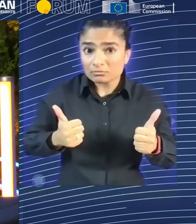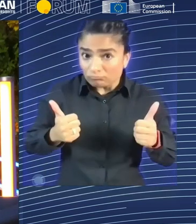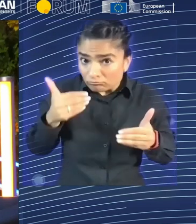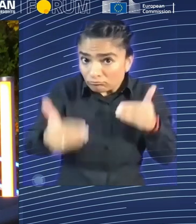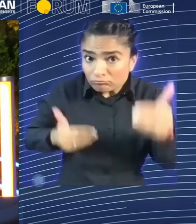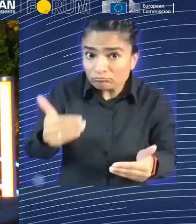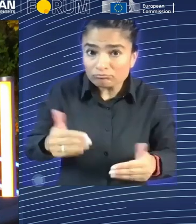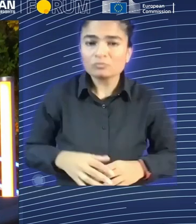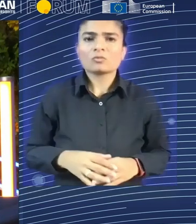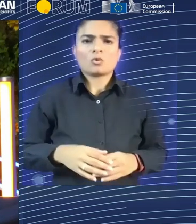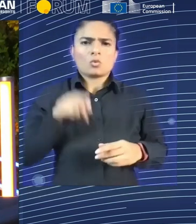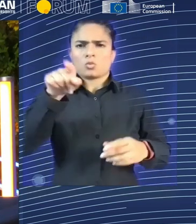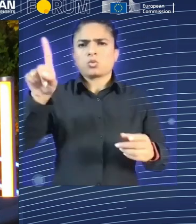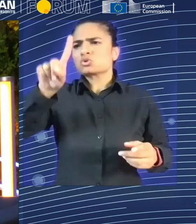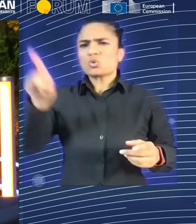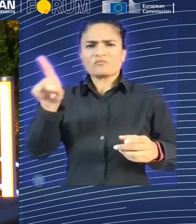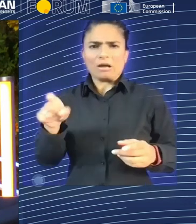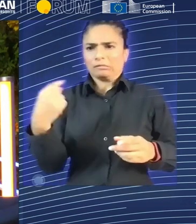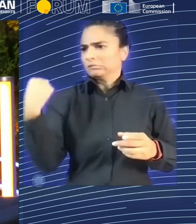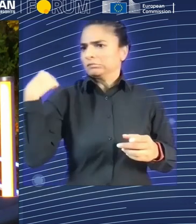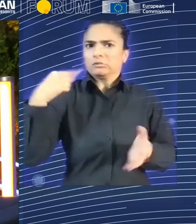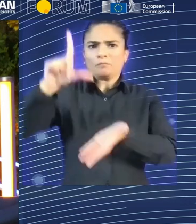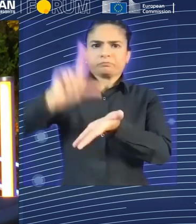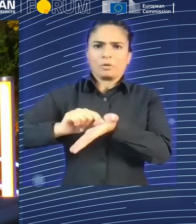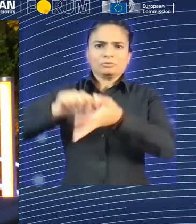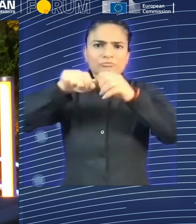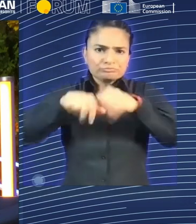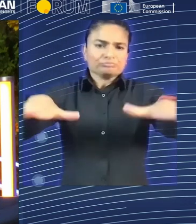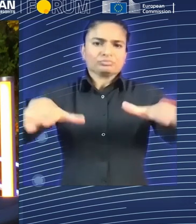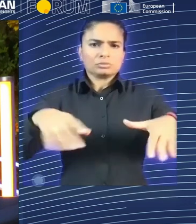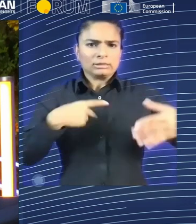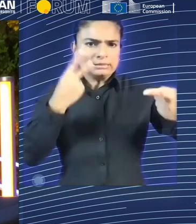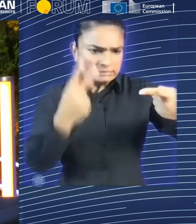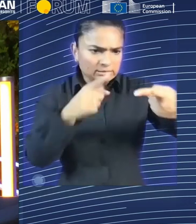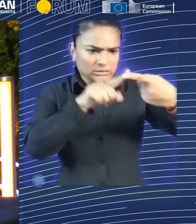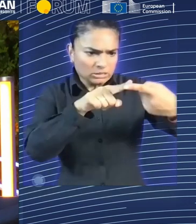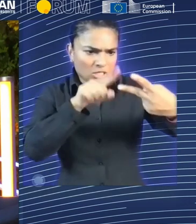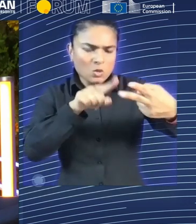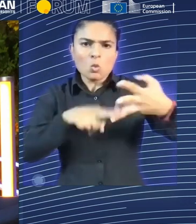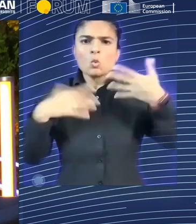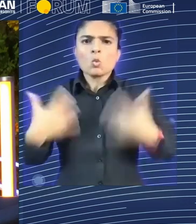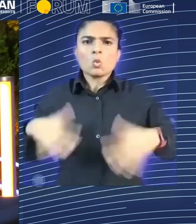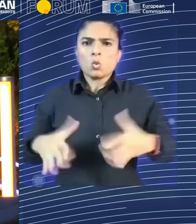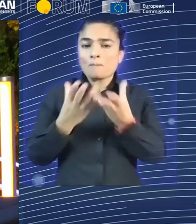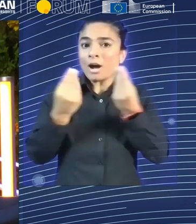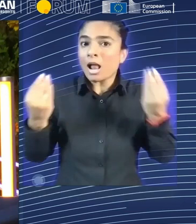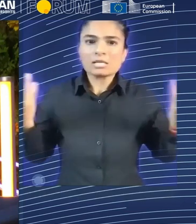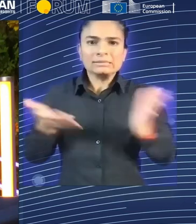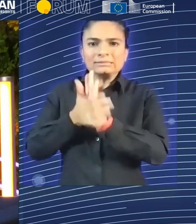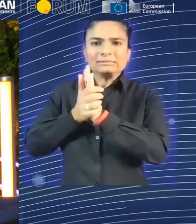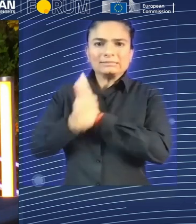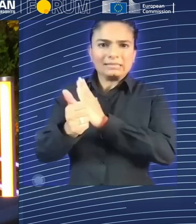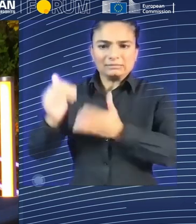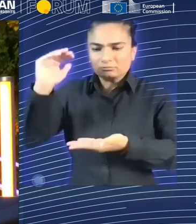Do you make any correlation here with key socio-economic trends like AI and the digital transformation more generally?